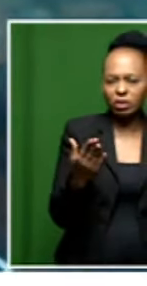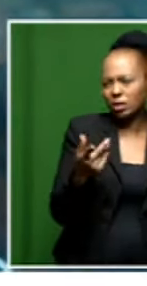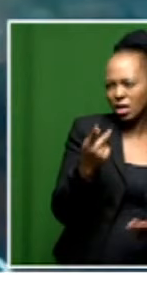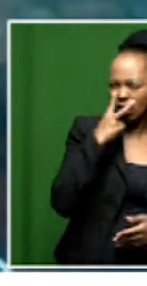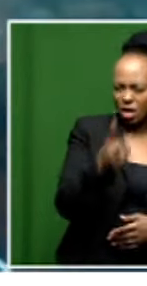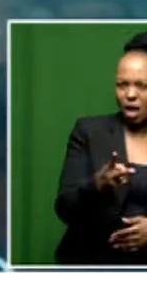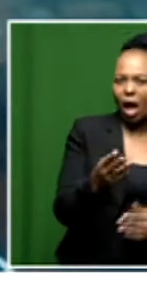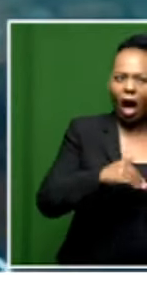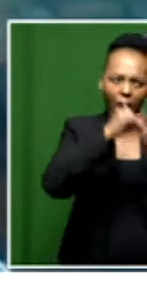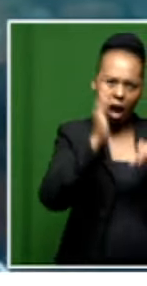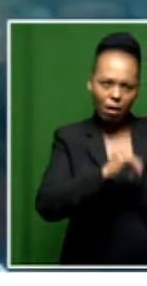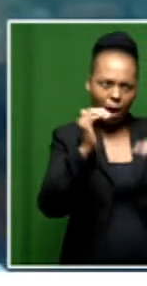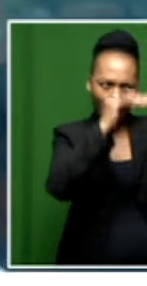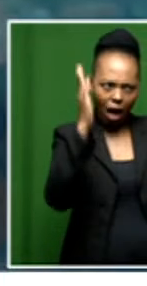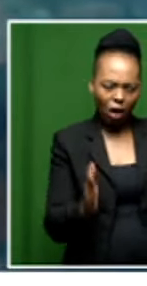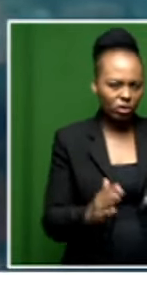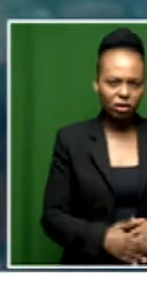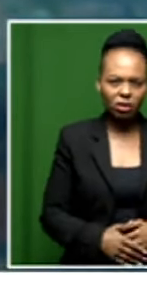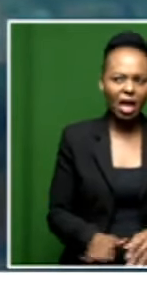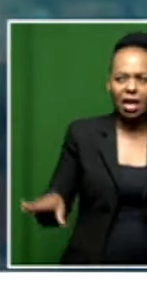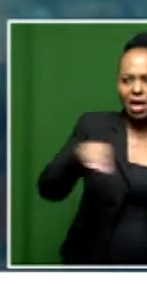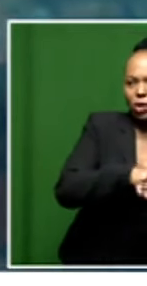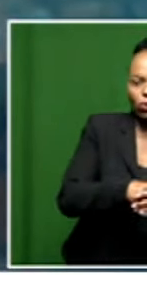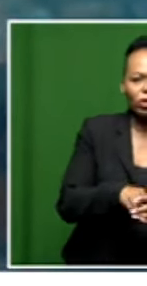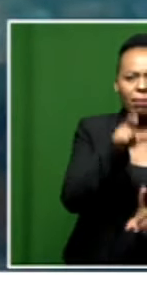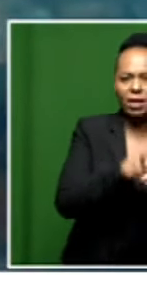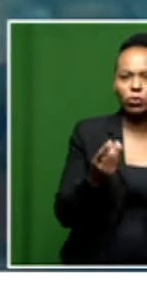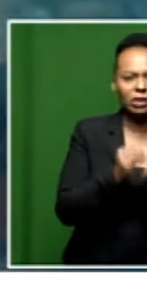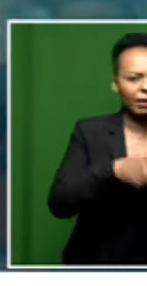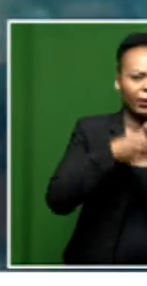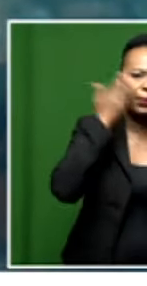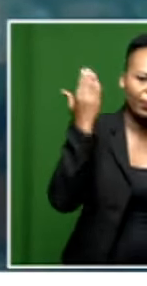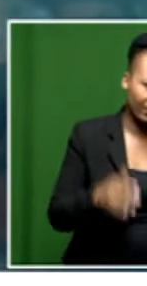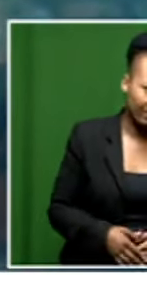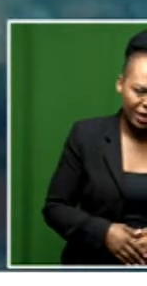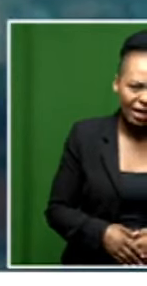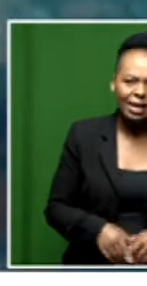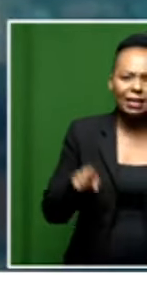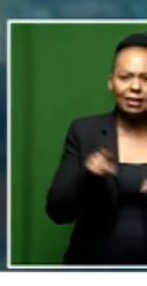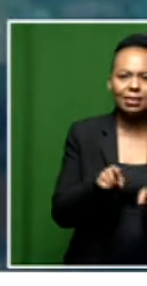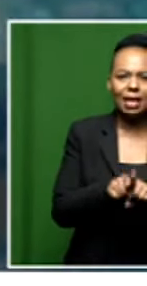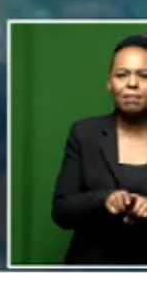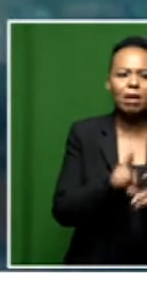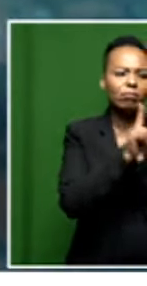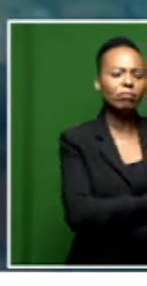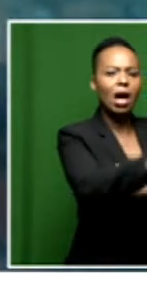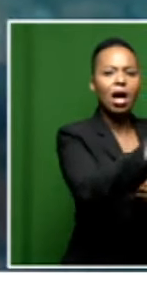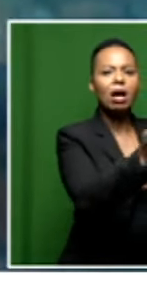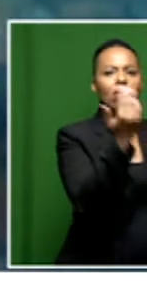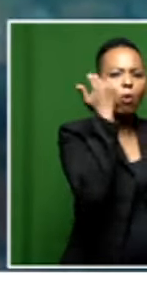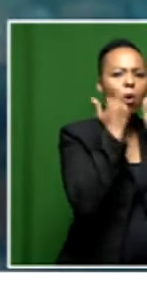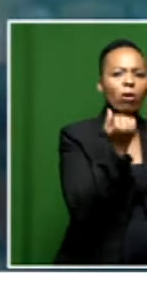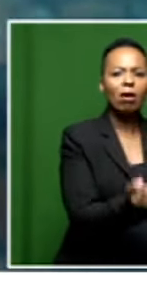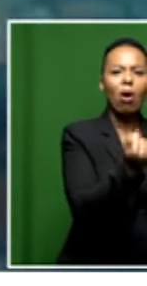look at the houses that are being built, they are not catered for that. Persons with disabilities sometimes can't even go to justice because of the